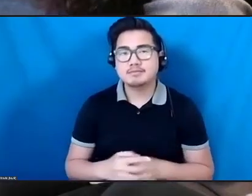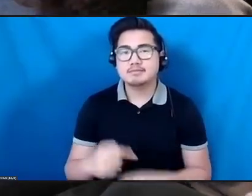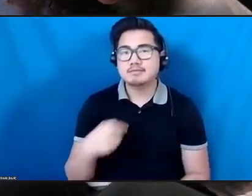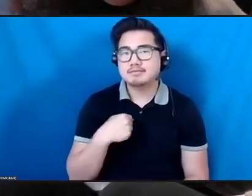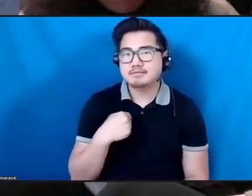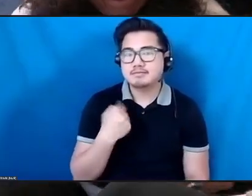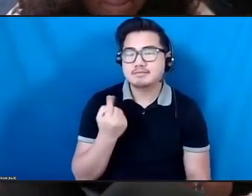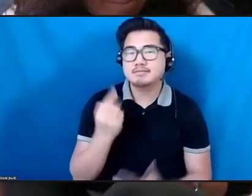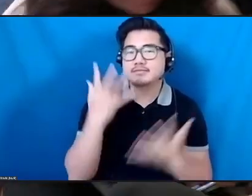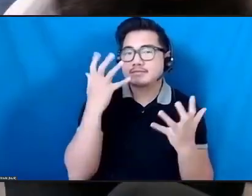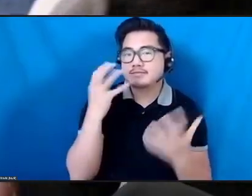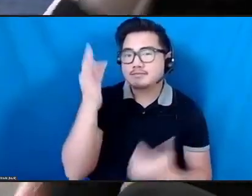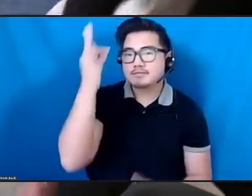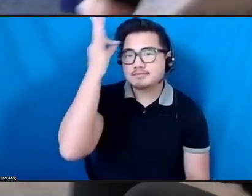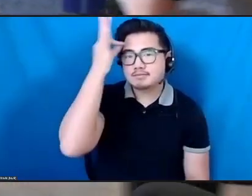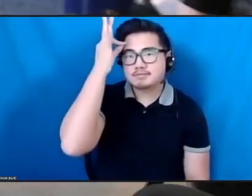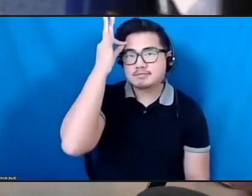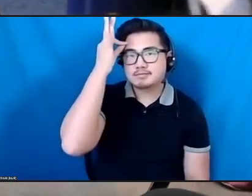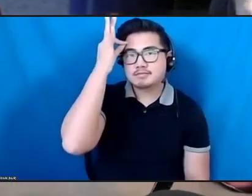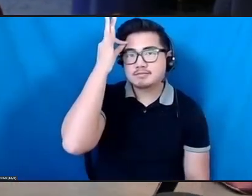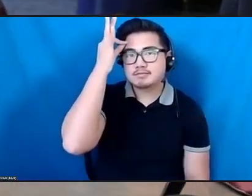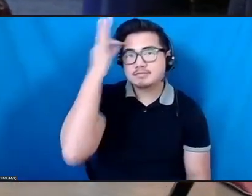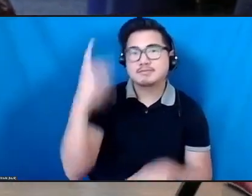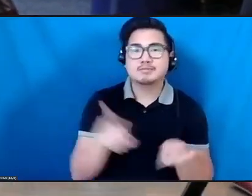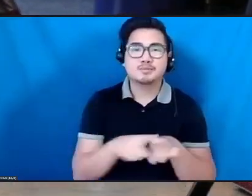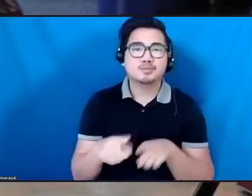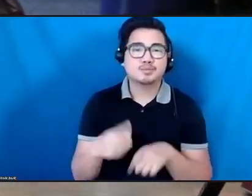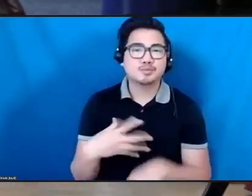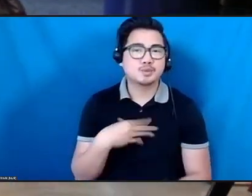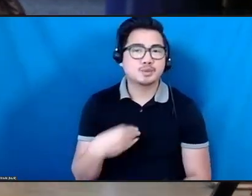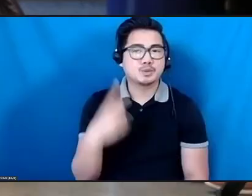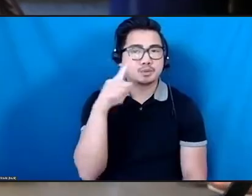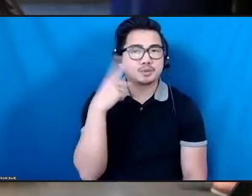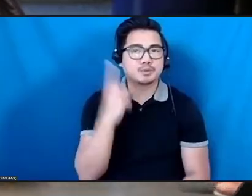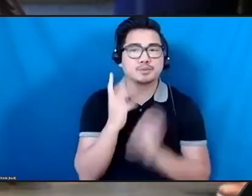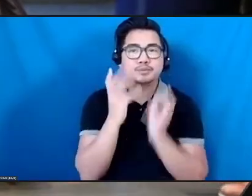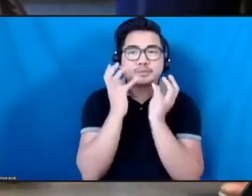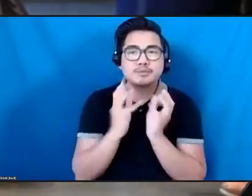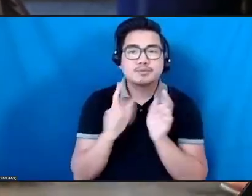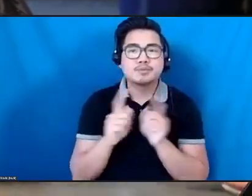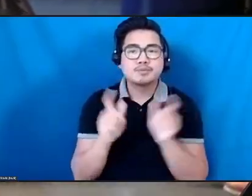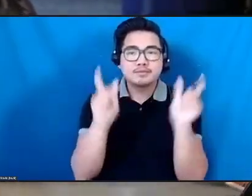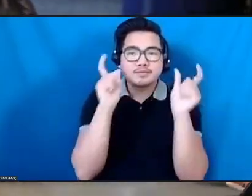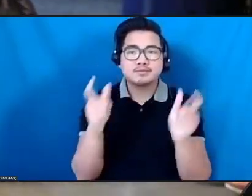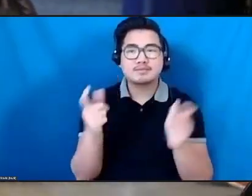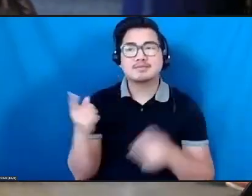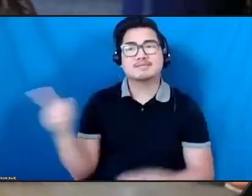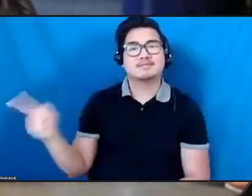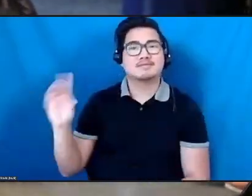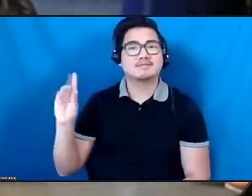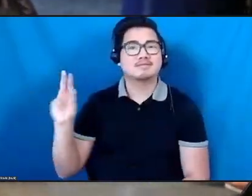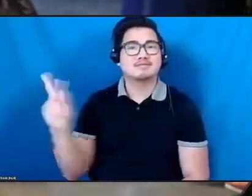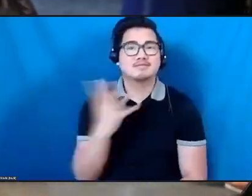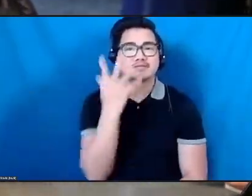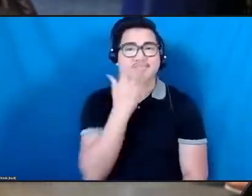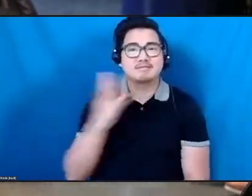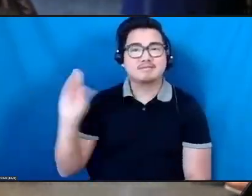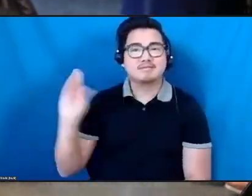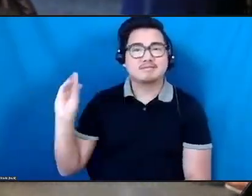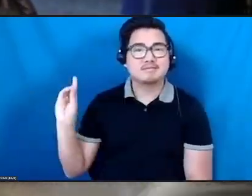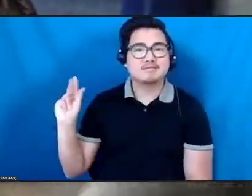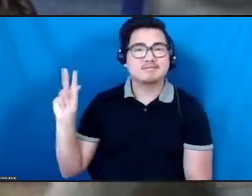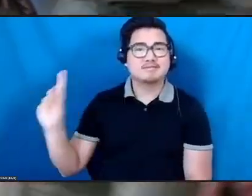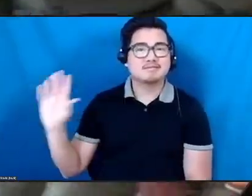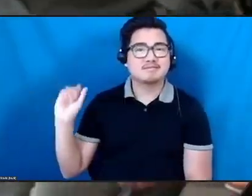hair and a salt and pepper beard and glasses. And according to Derek, I look like Elvis Costello. And I had an Elvis Costello centerpiece